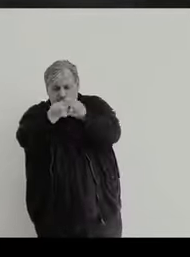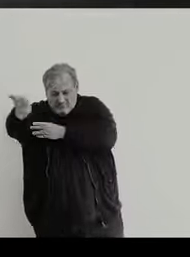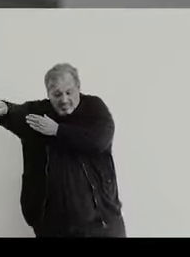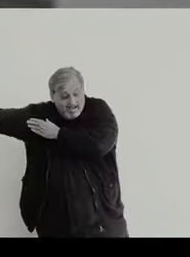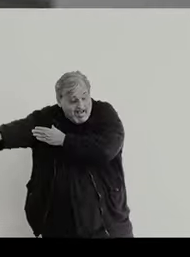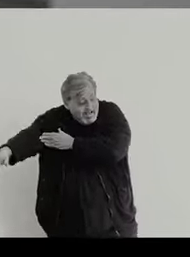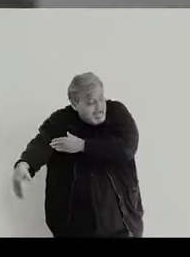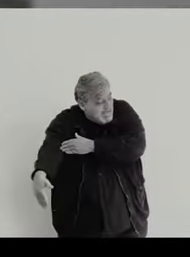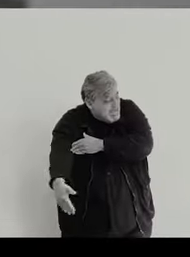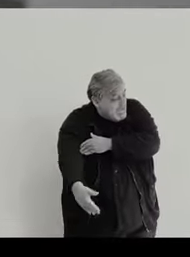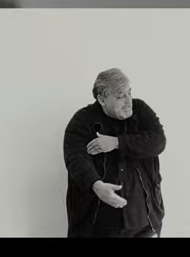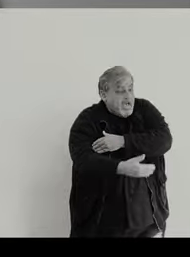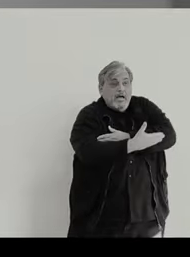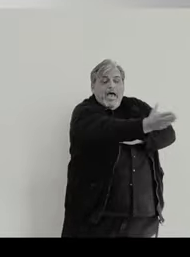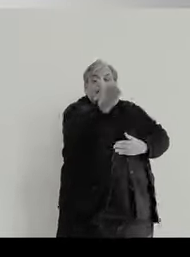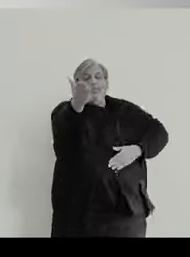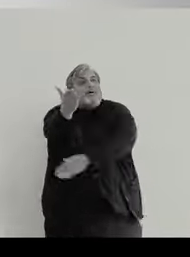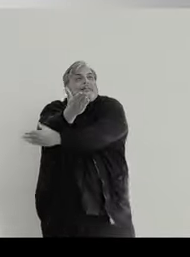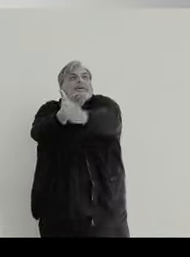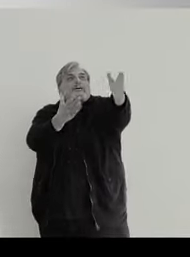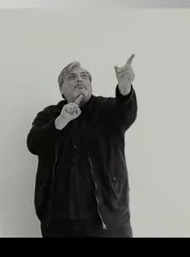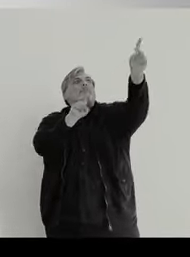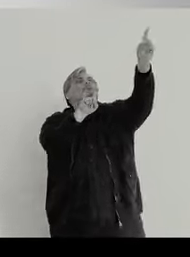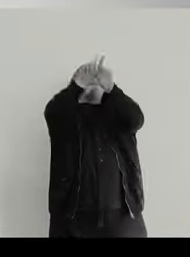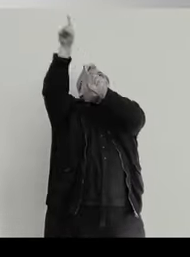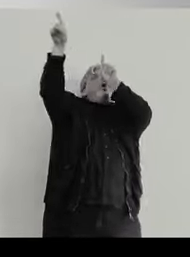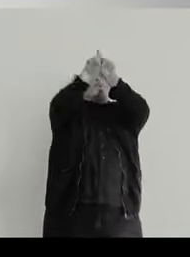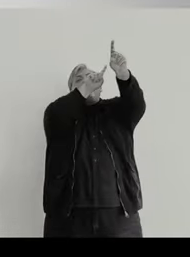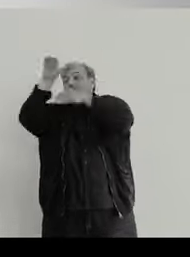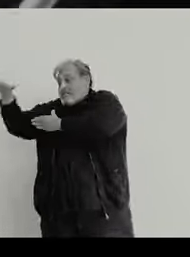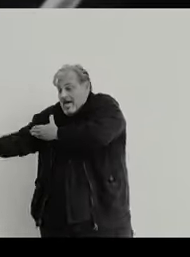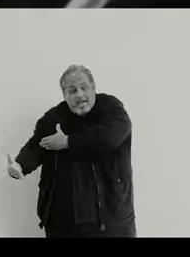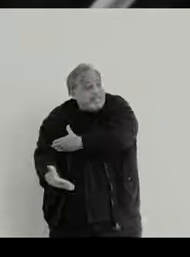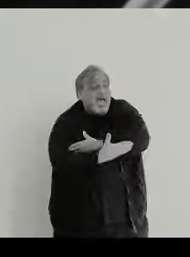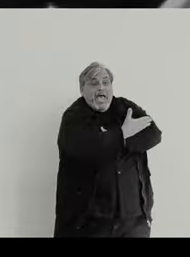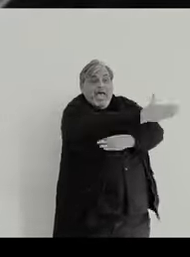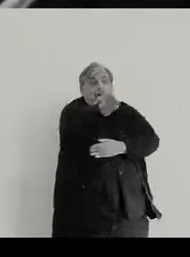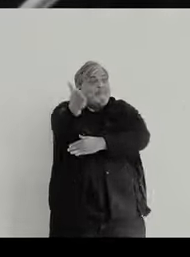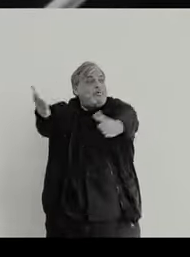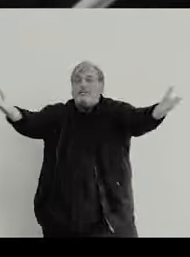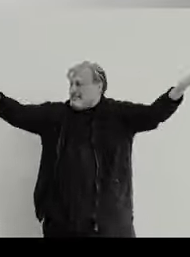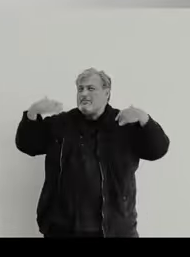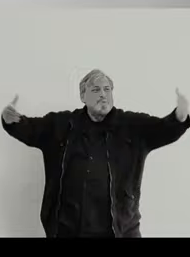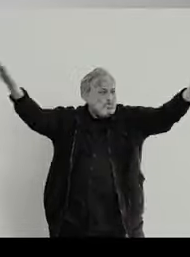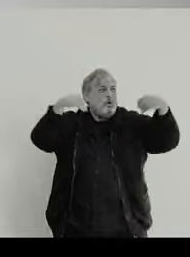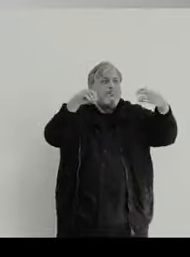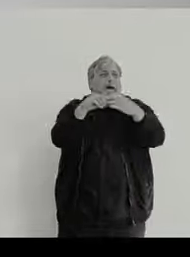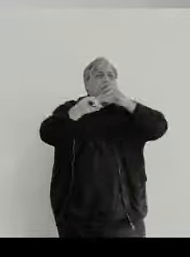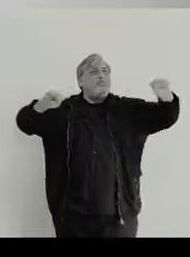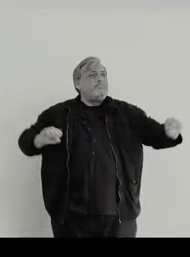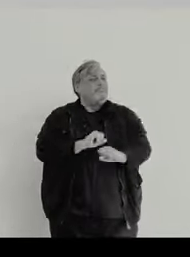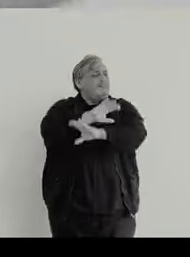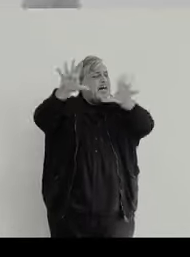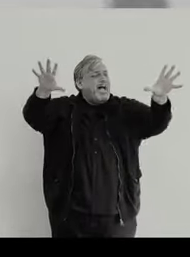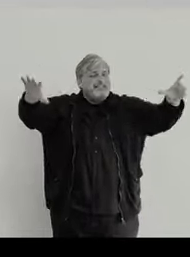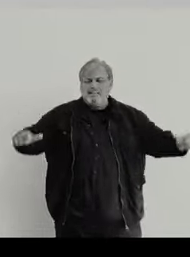of the night Everyone here is the star of the night Everyone needs to come